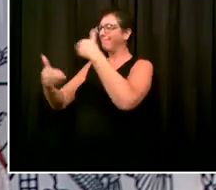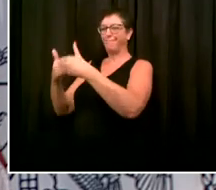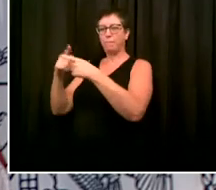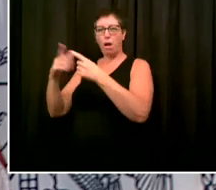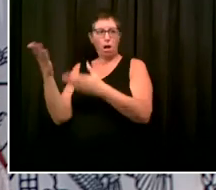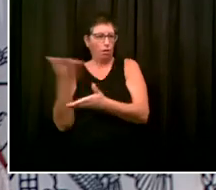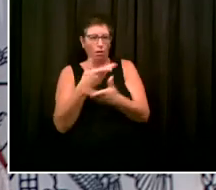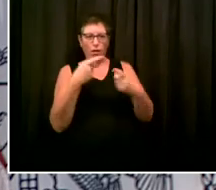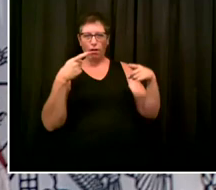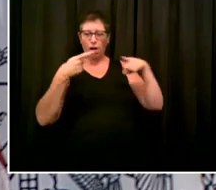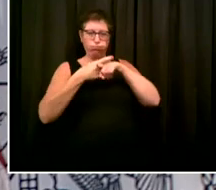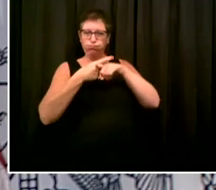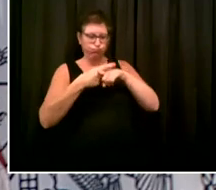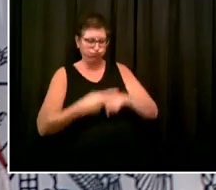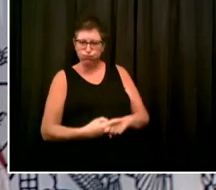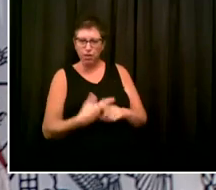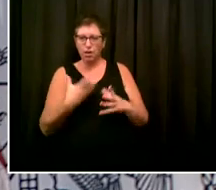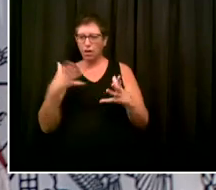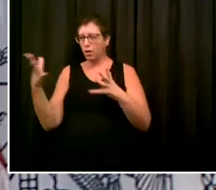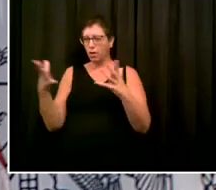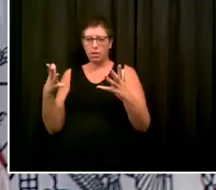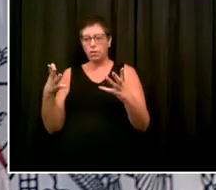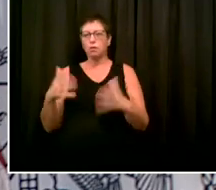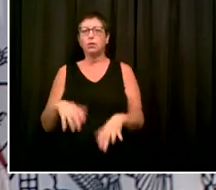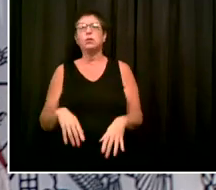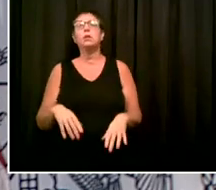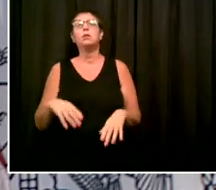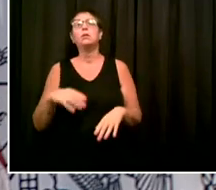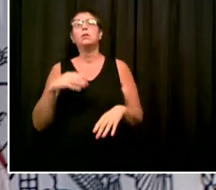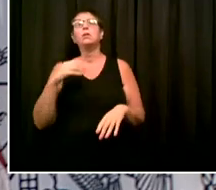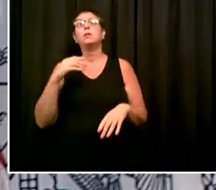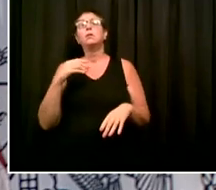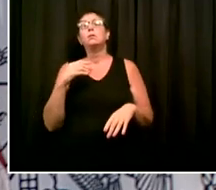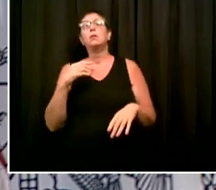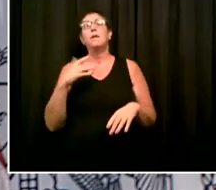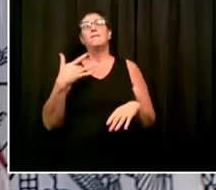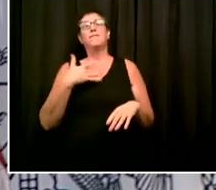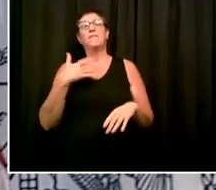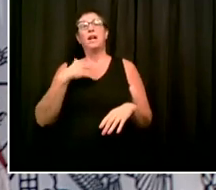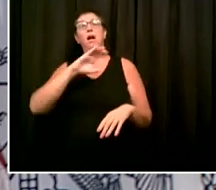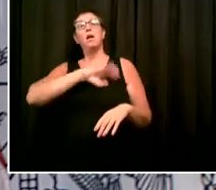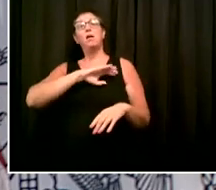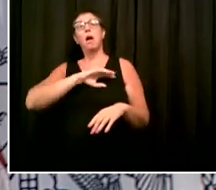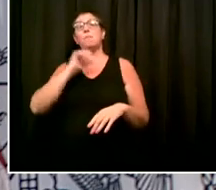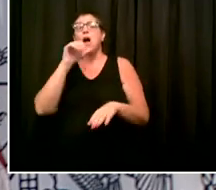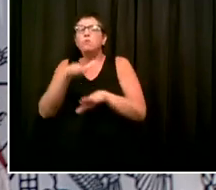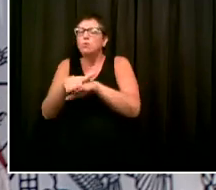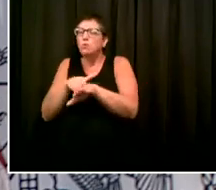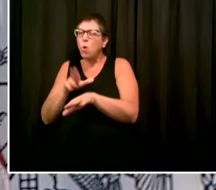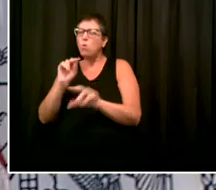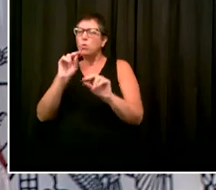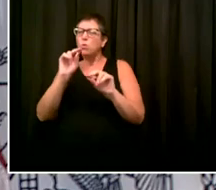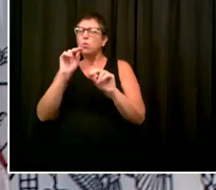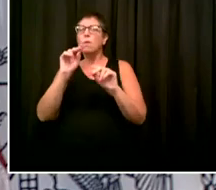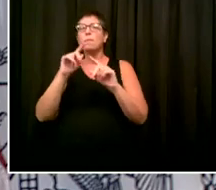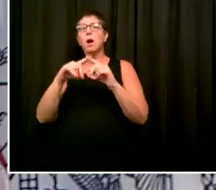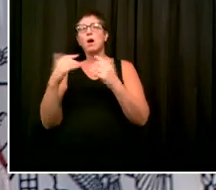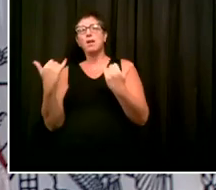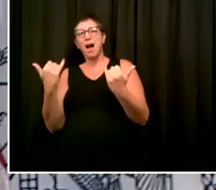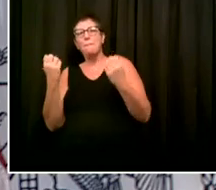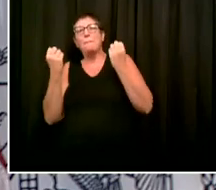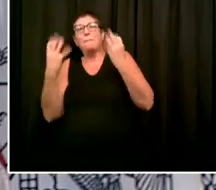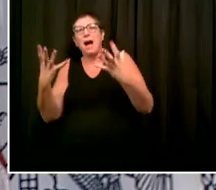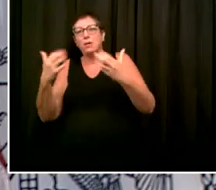is not what I'm seeing here. I'm seeing a lot of challenges, a lot of attempt to navigate them. I'm seeing confusion that needs to be